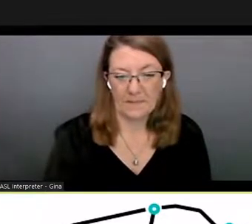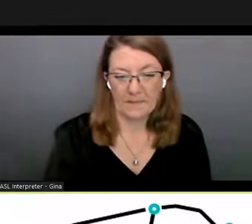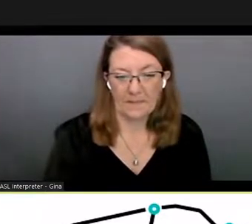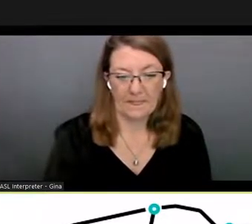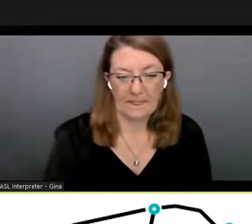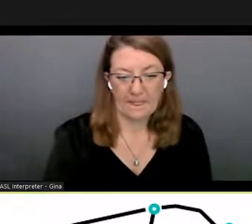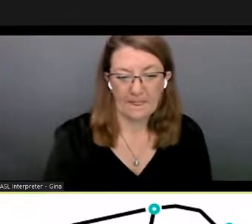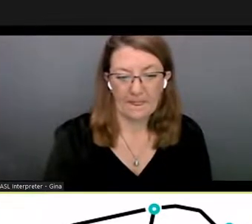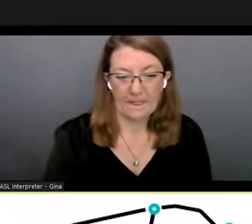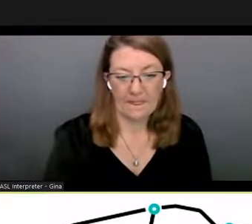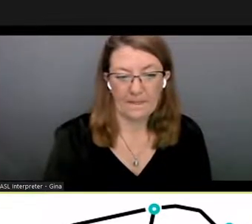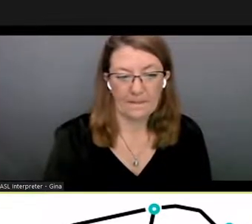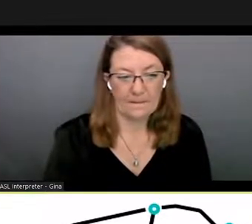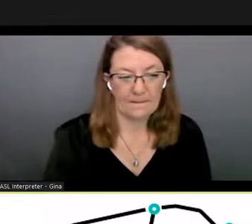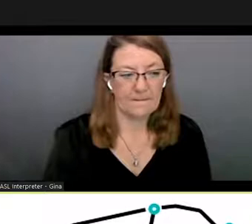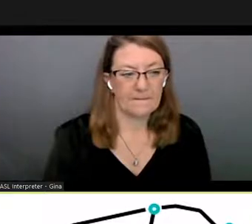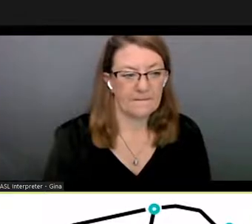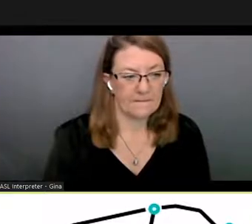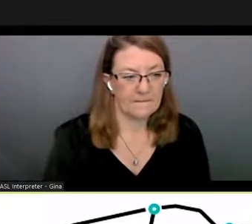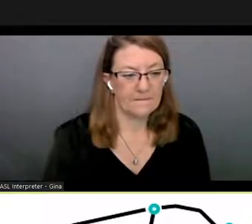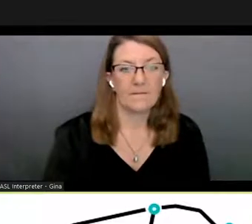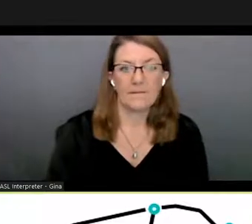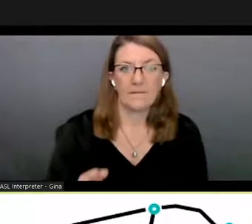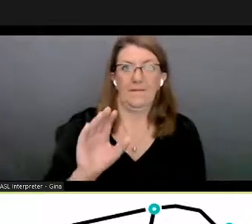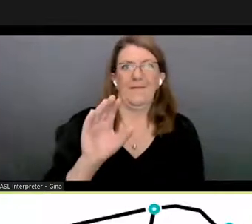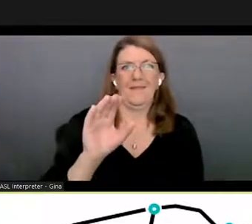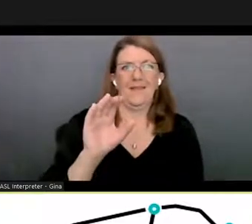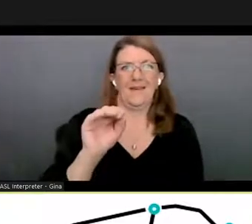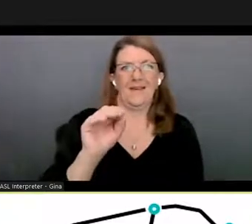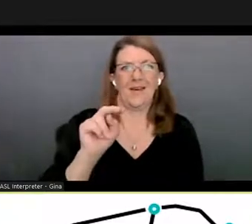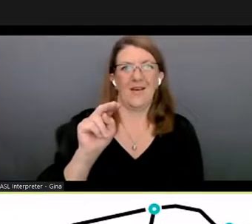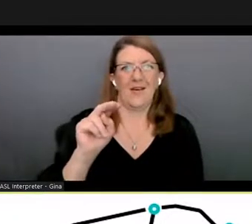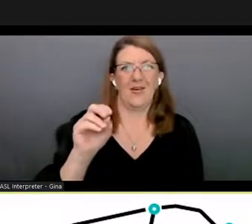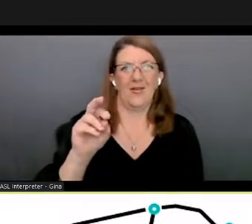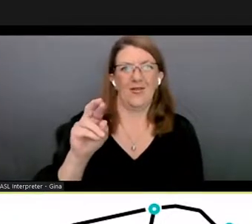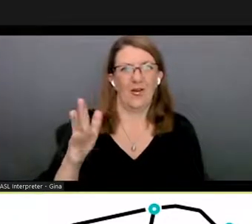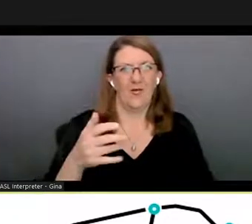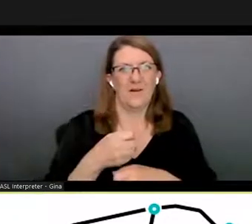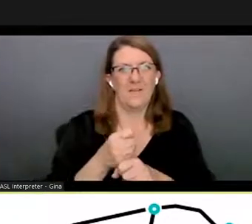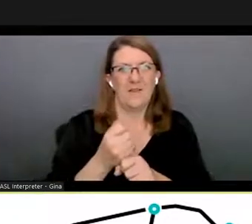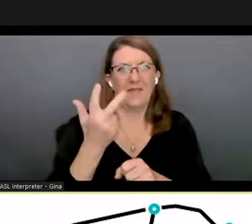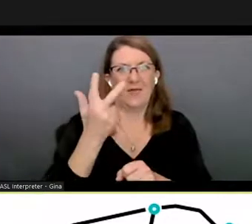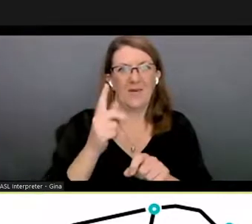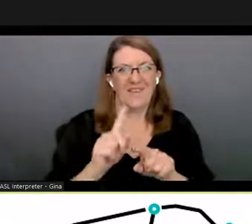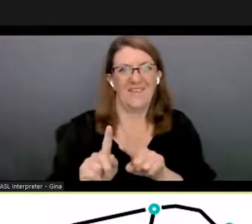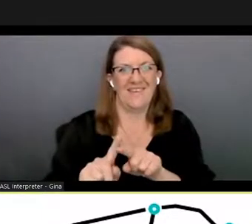it sounds like connor has made three acts already congratulations